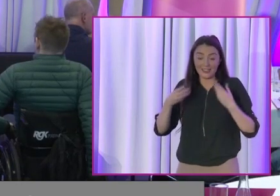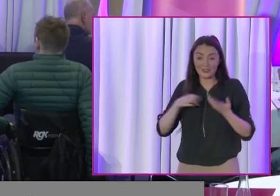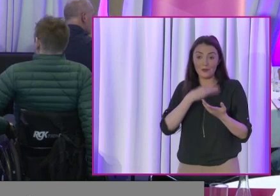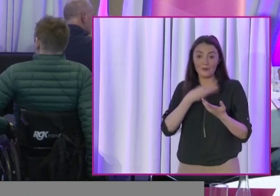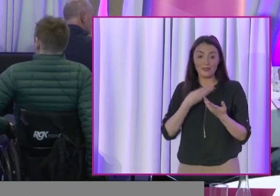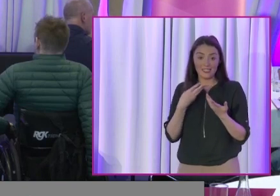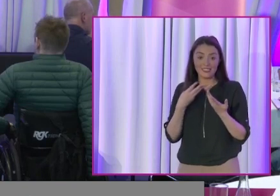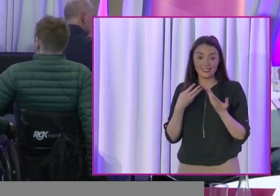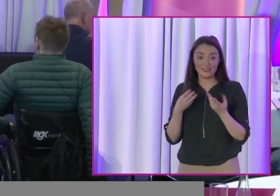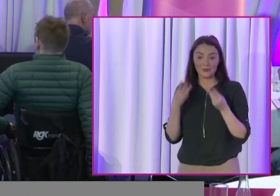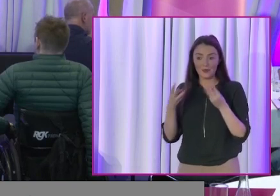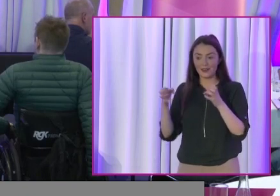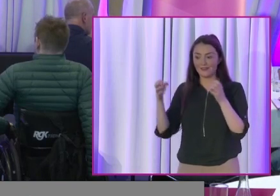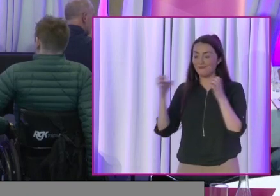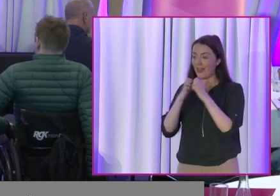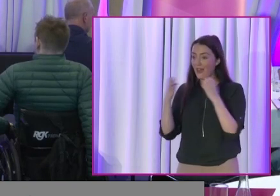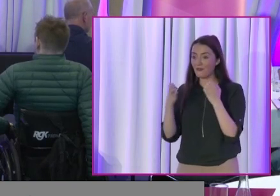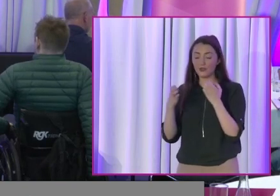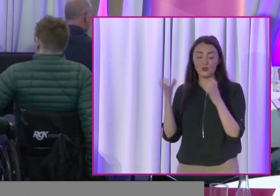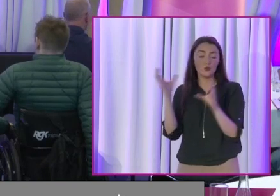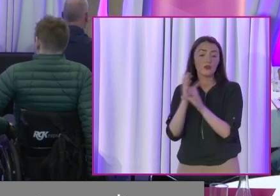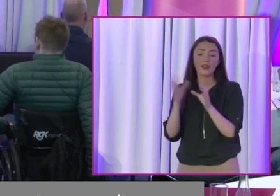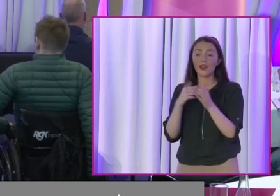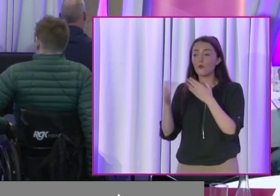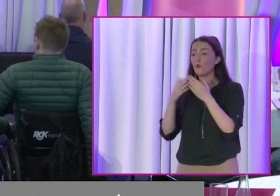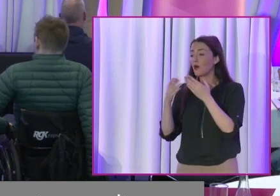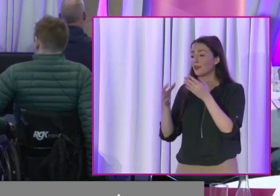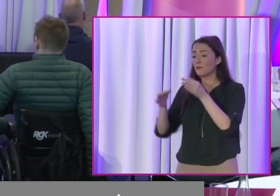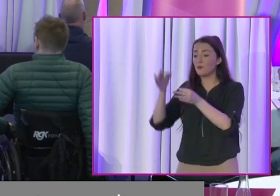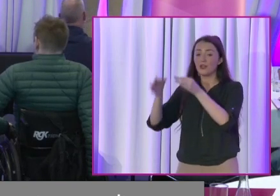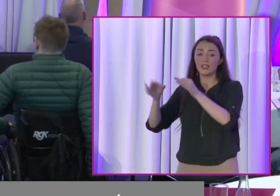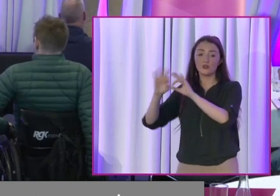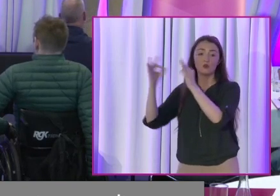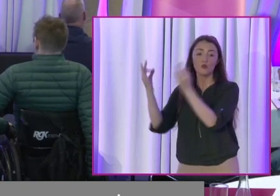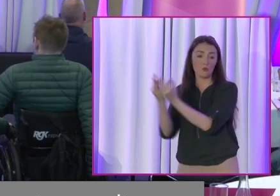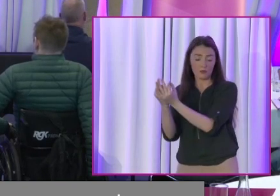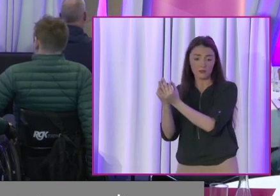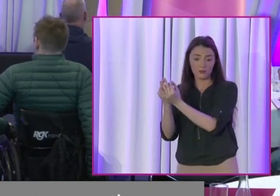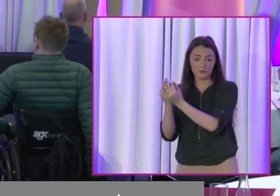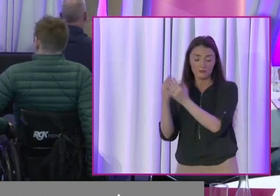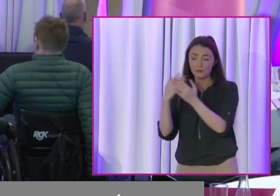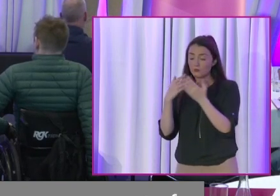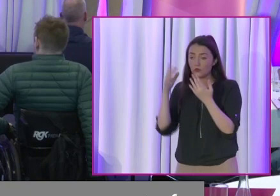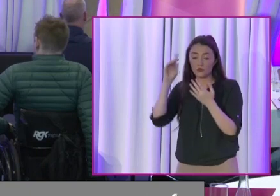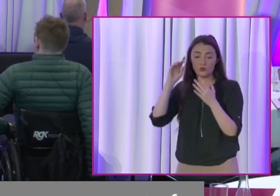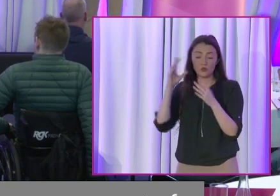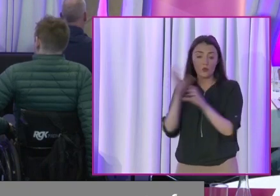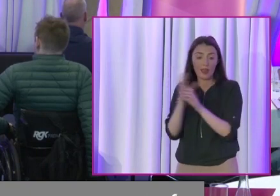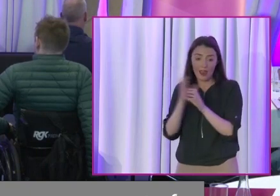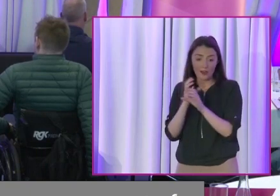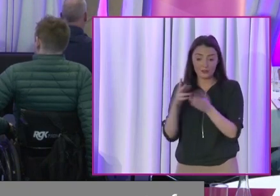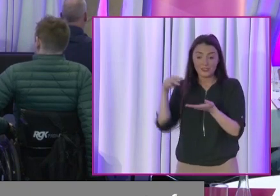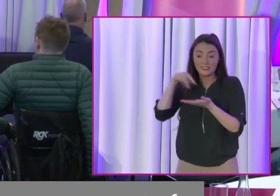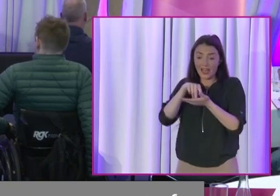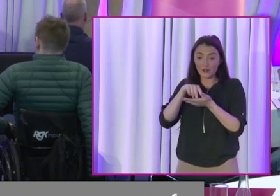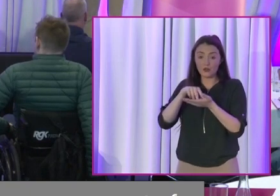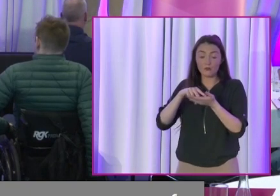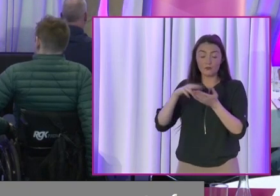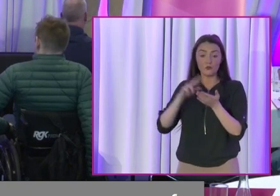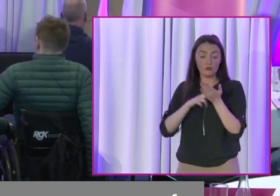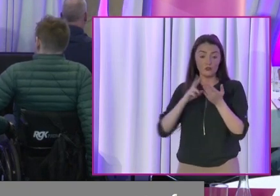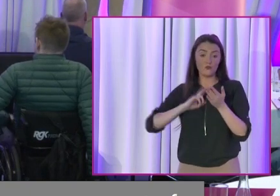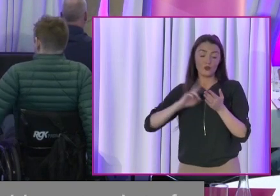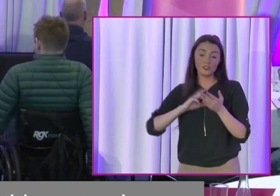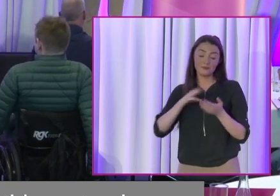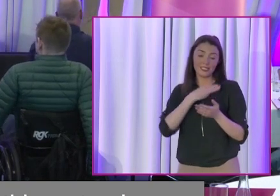to recruit everywhere. We don't care what political party you're a part of. don't care what your beliefs are, anything. Stand up. Be heard. Use your voice.